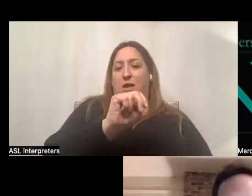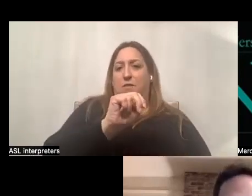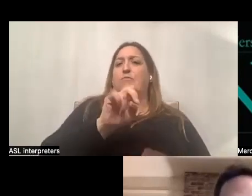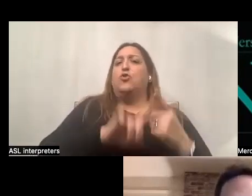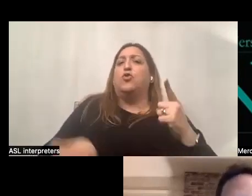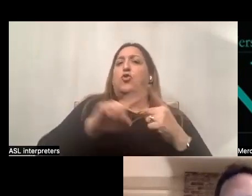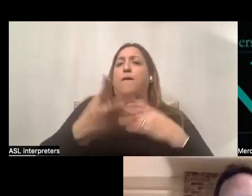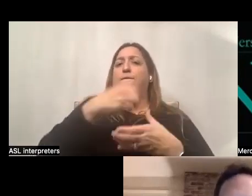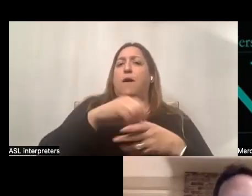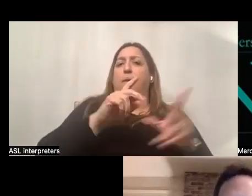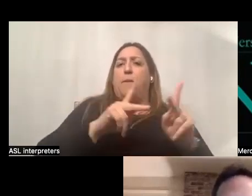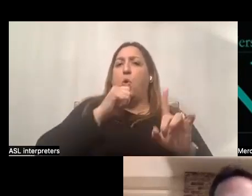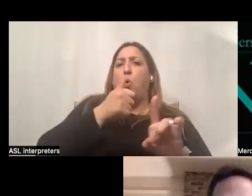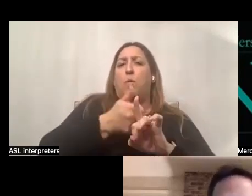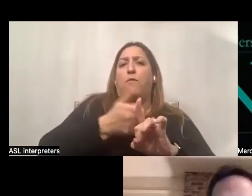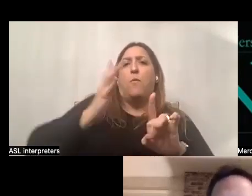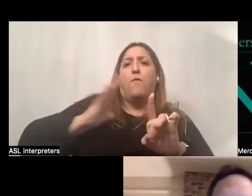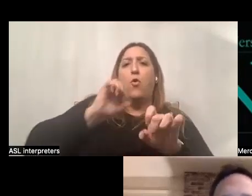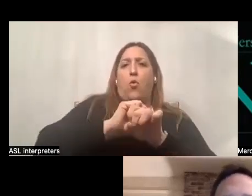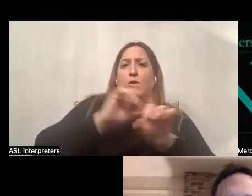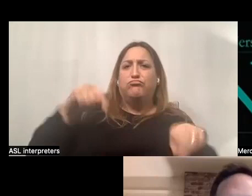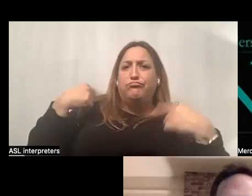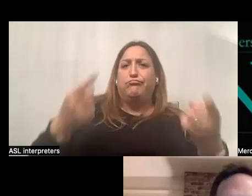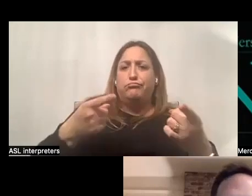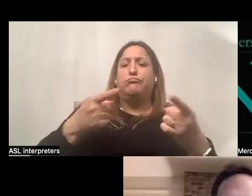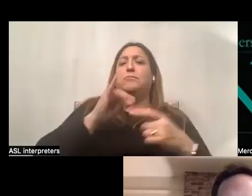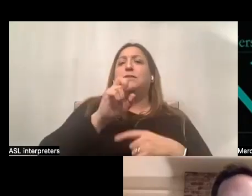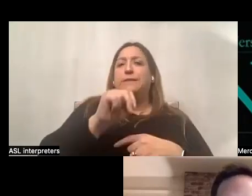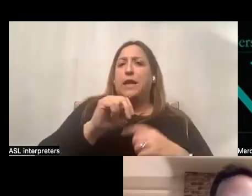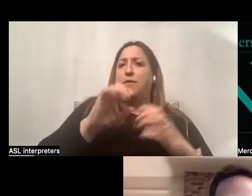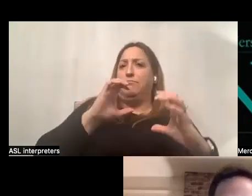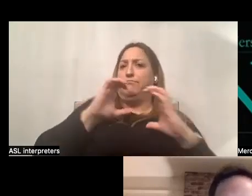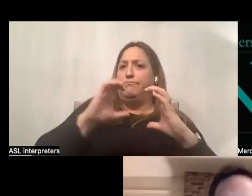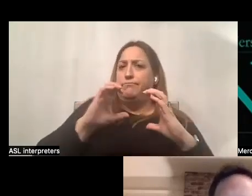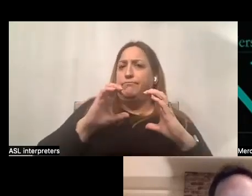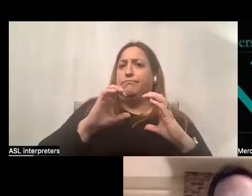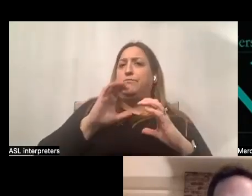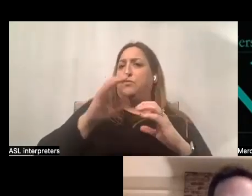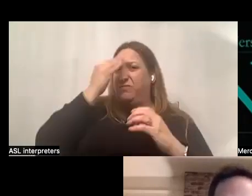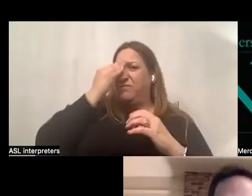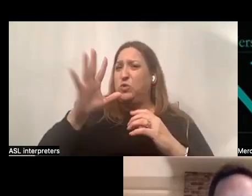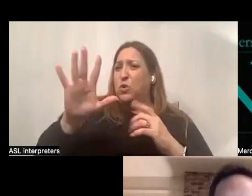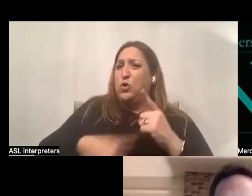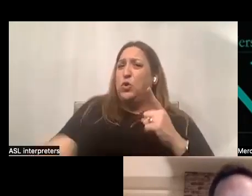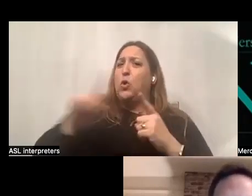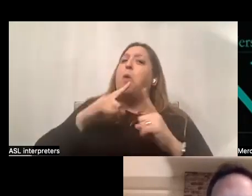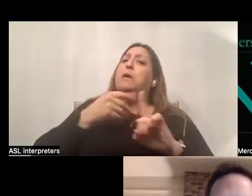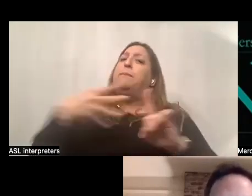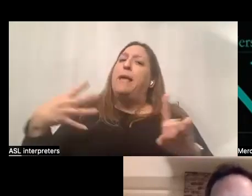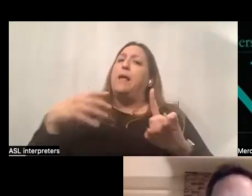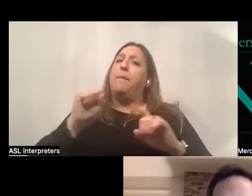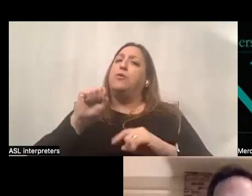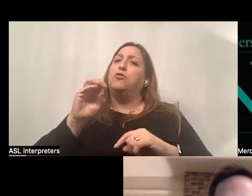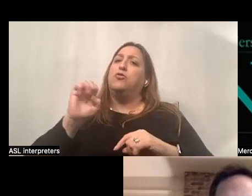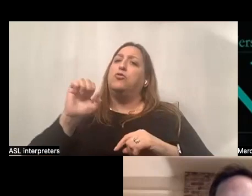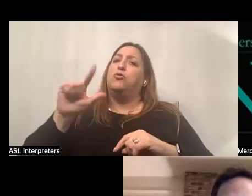of people who've previously worked with her over the years. Jen communicated to her circle that she wanted to expand her social network and meet